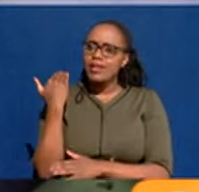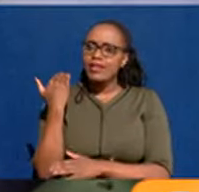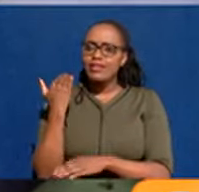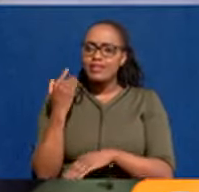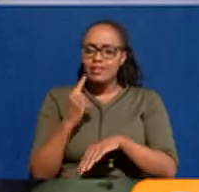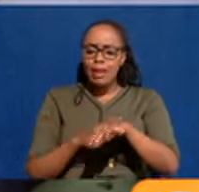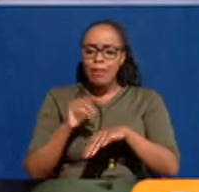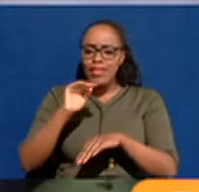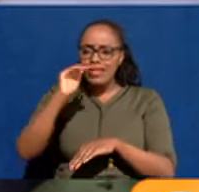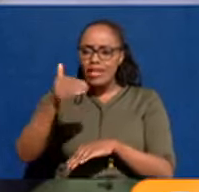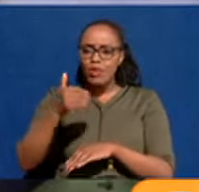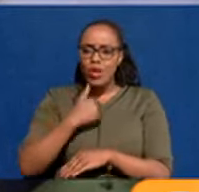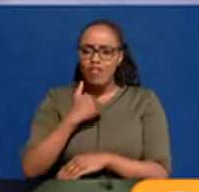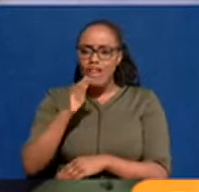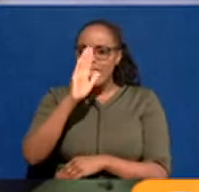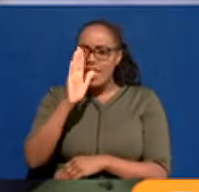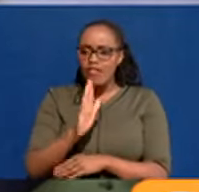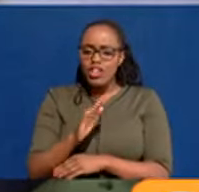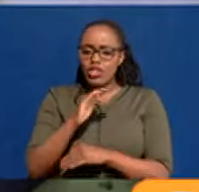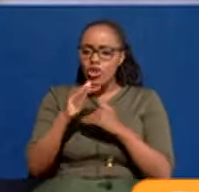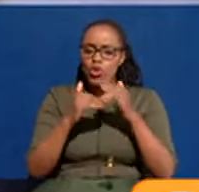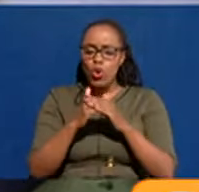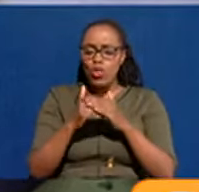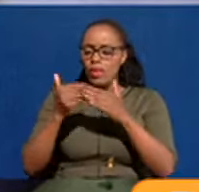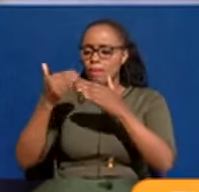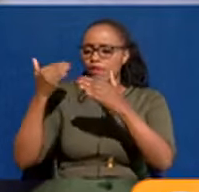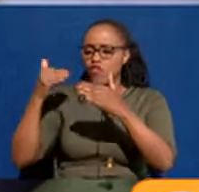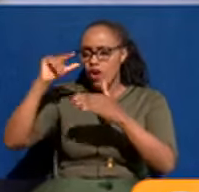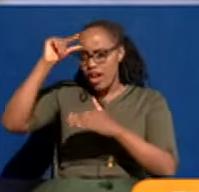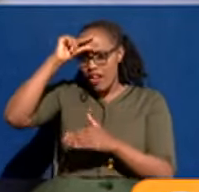in this city, we have never had, you know, the successive government,